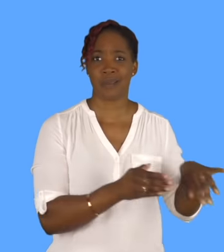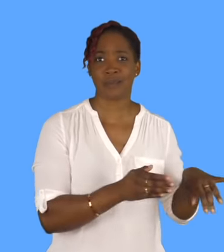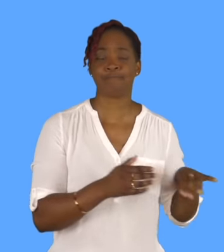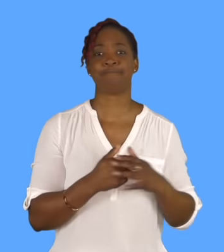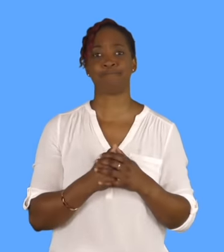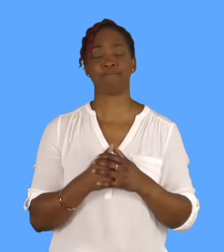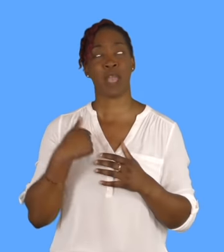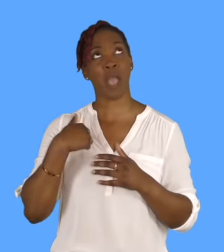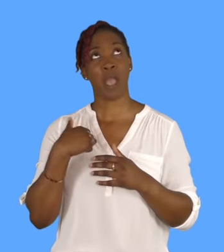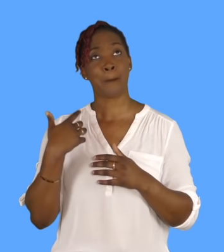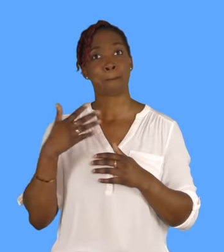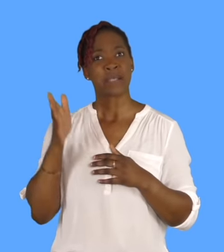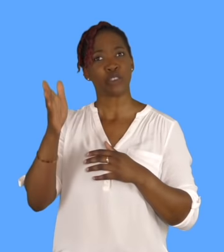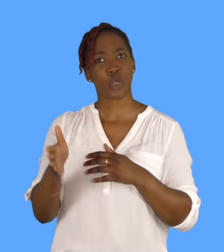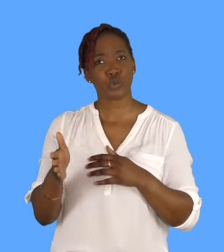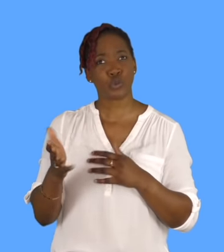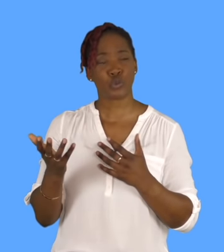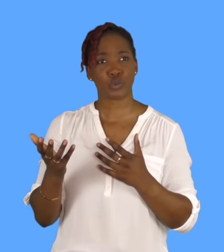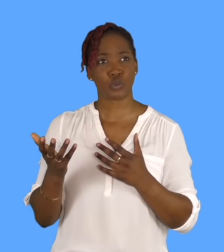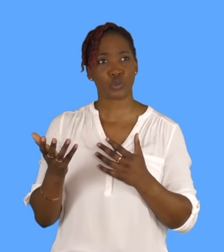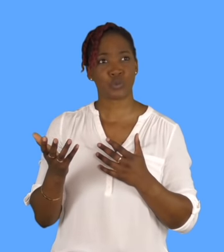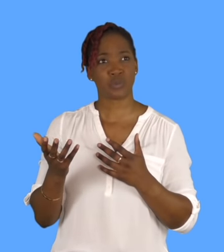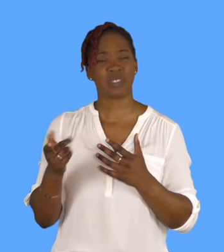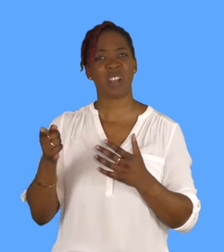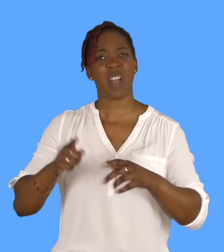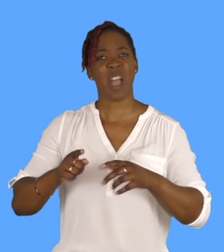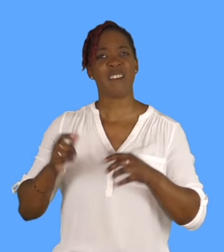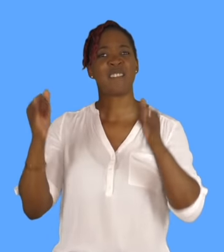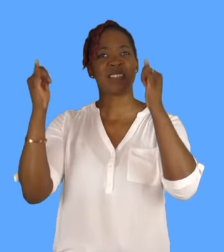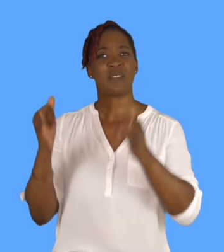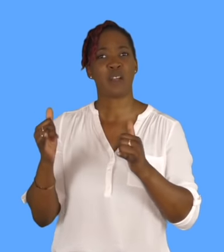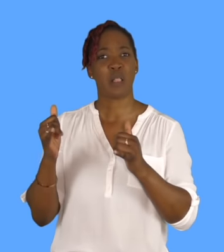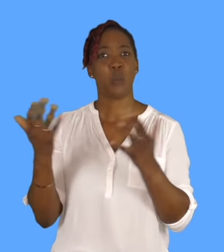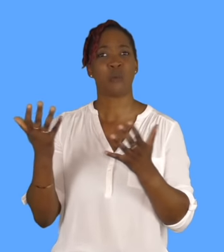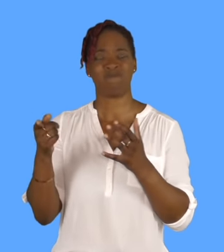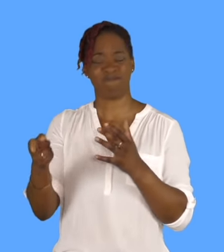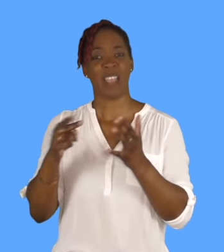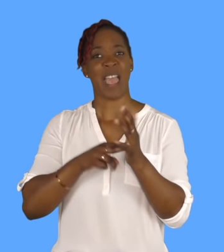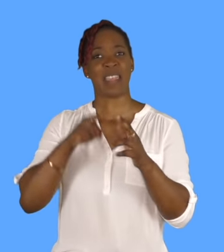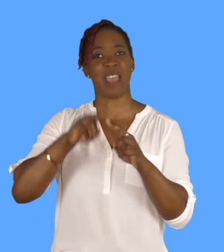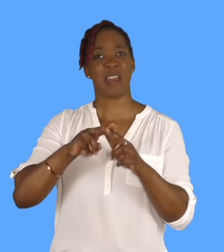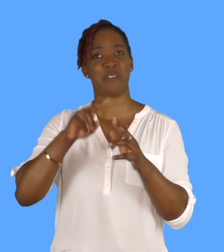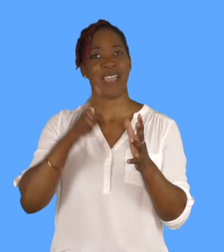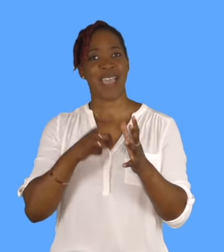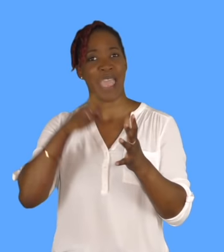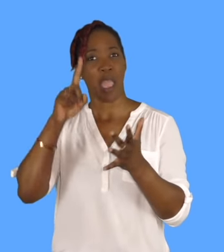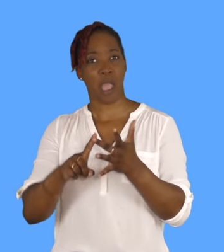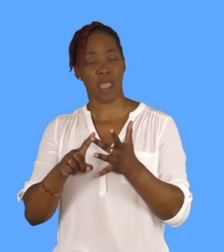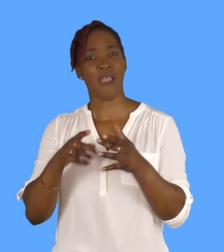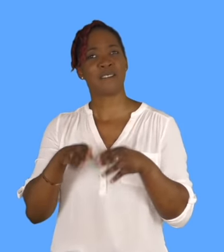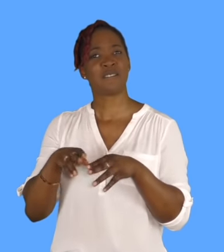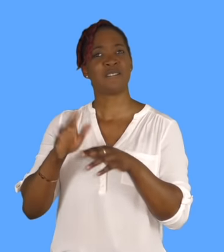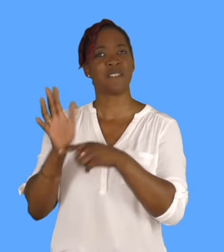a tiny festival at NFAI there, Film Archive